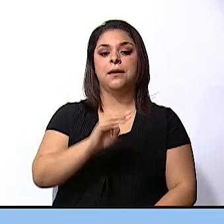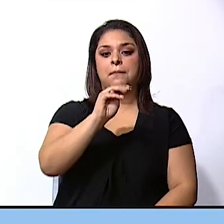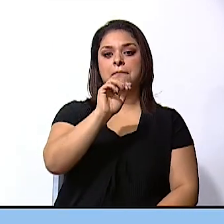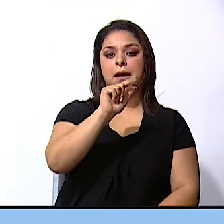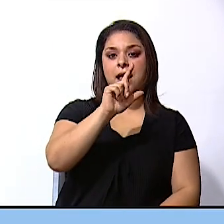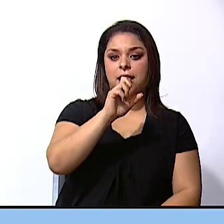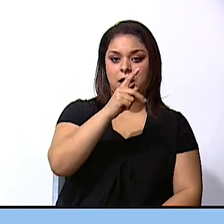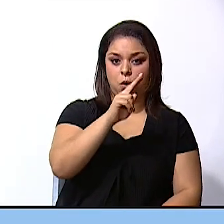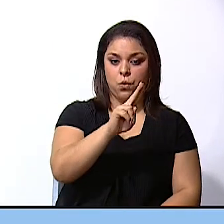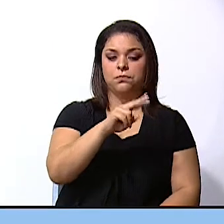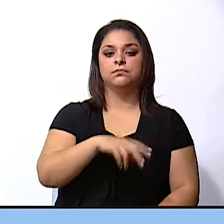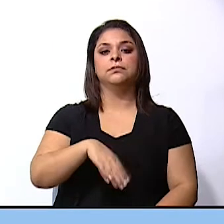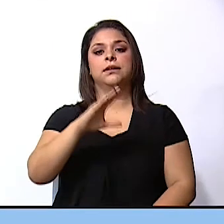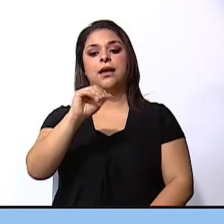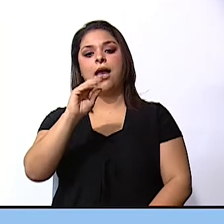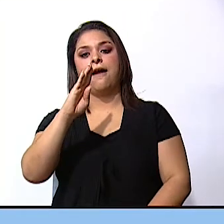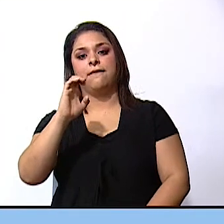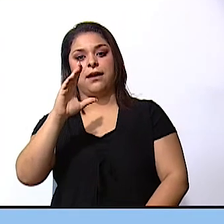among others.